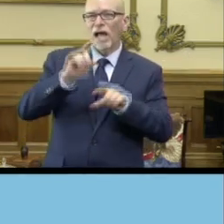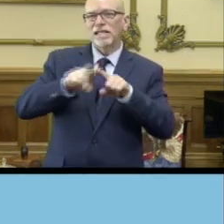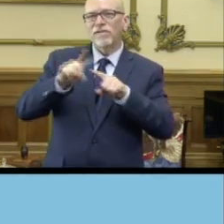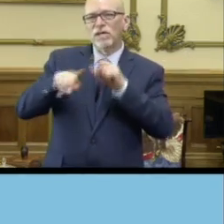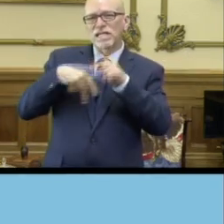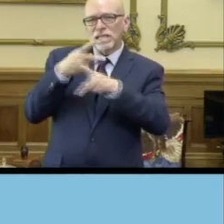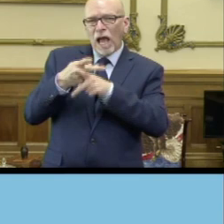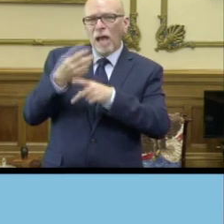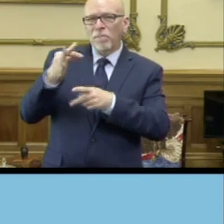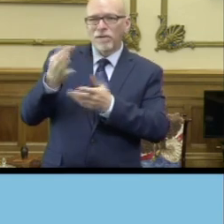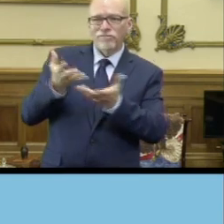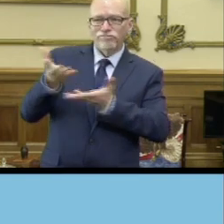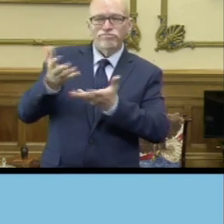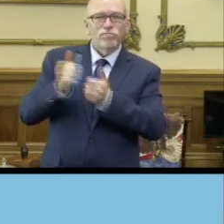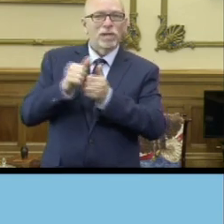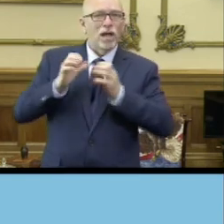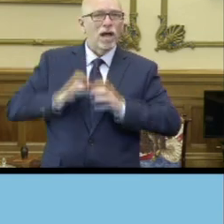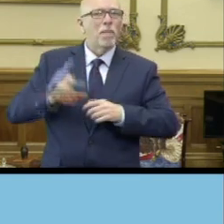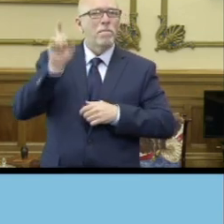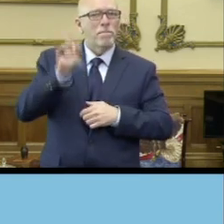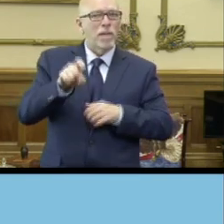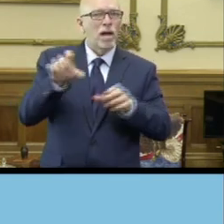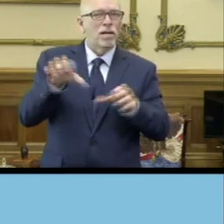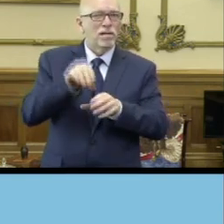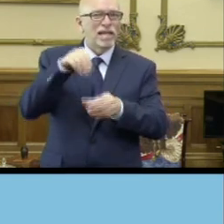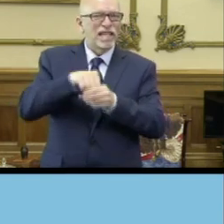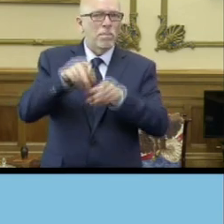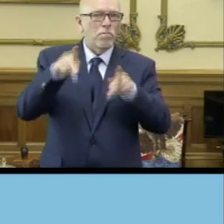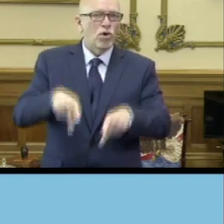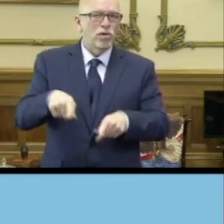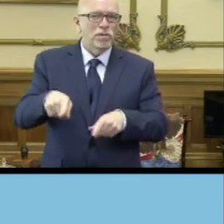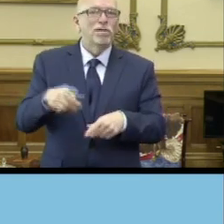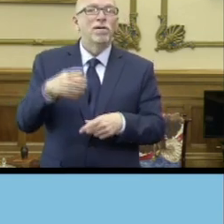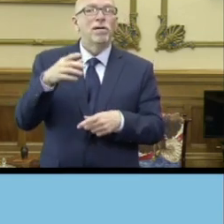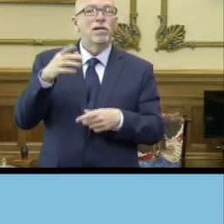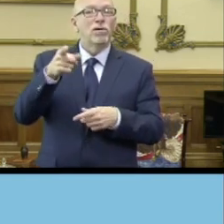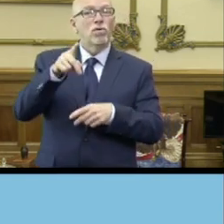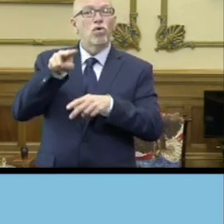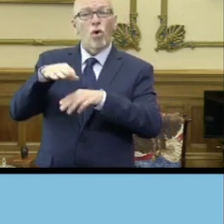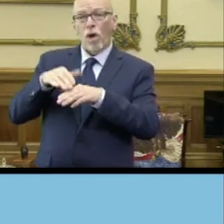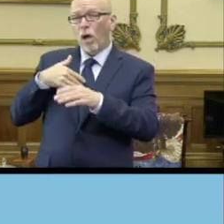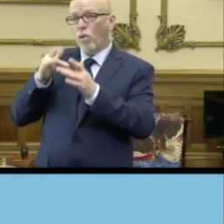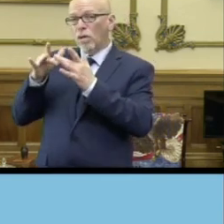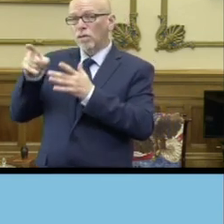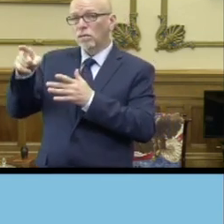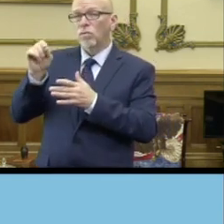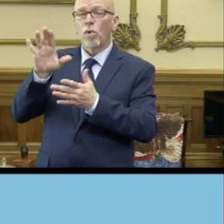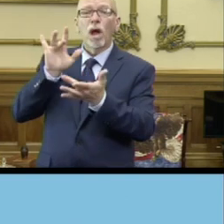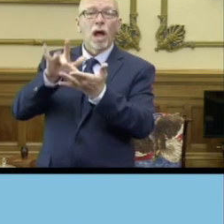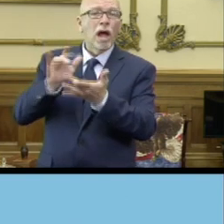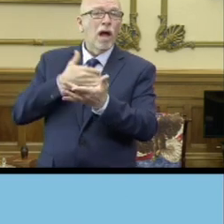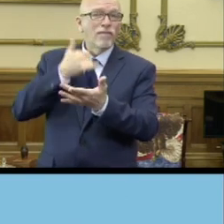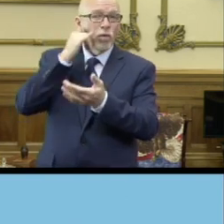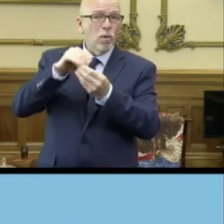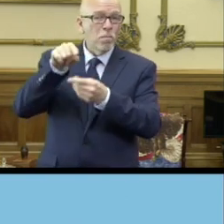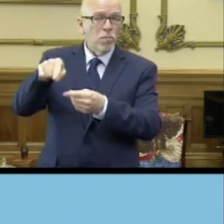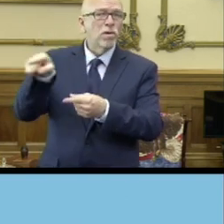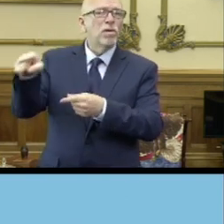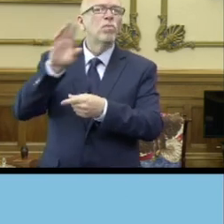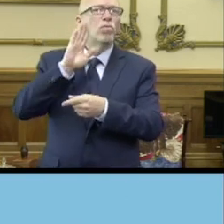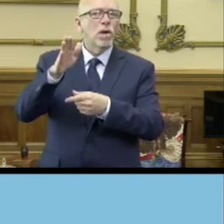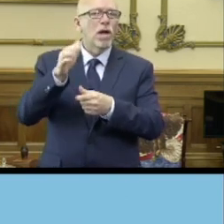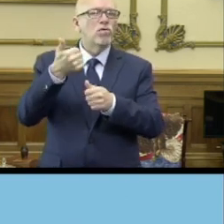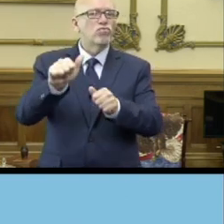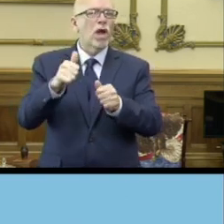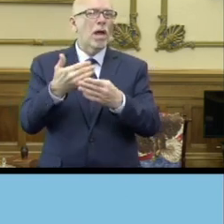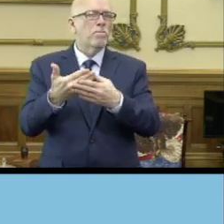that we've identified that must be done through a branch, and when you go onto our portal or contact our contact center, they're going to try to